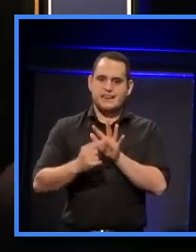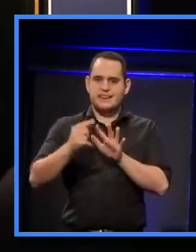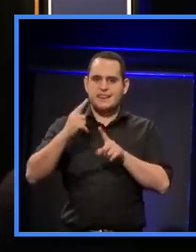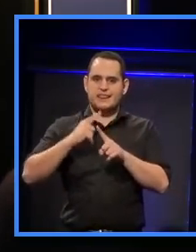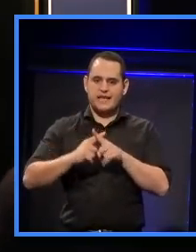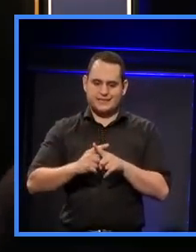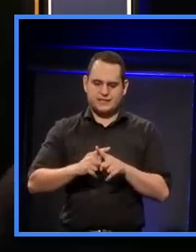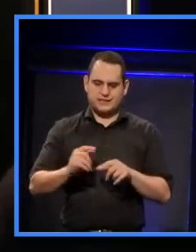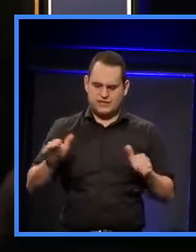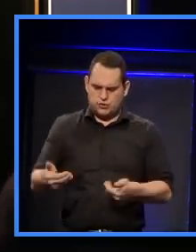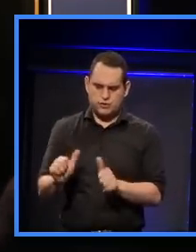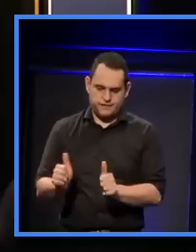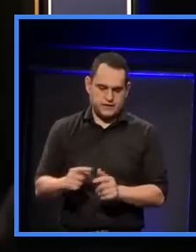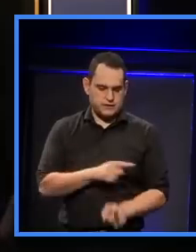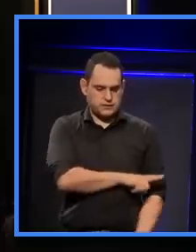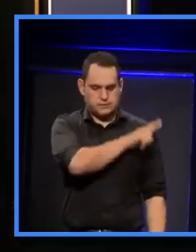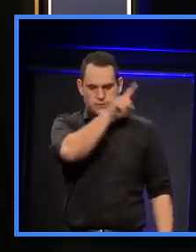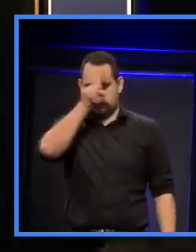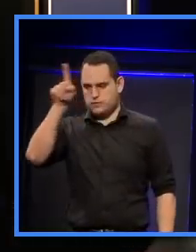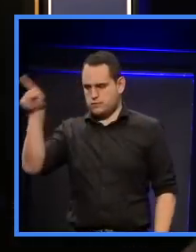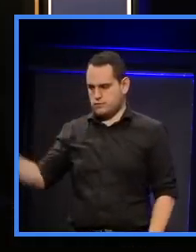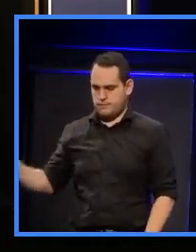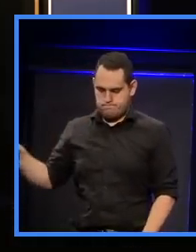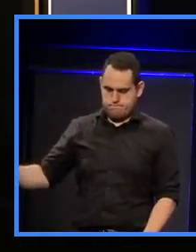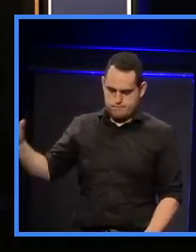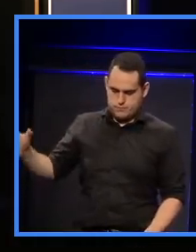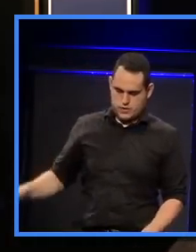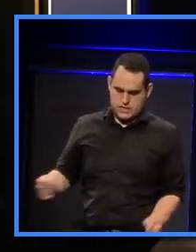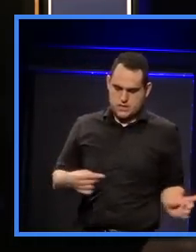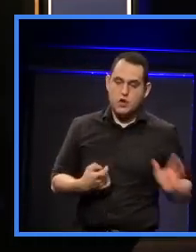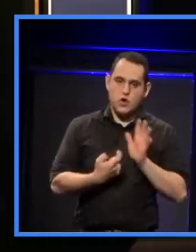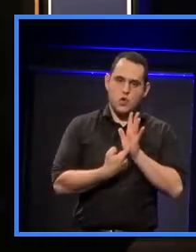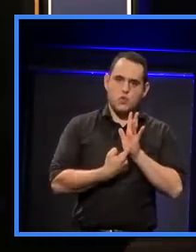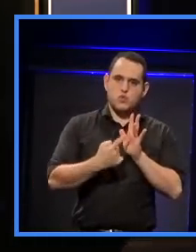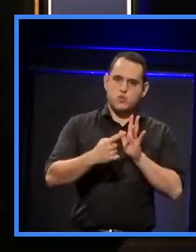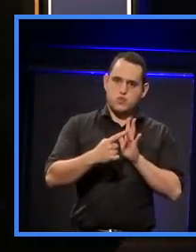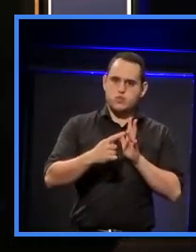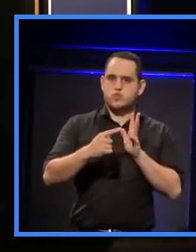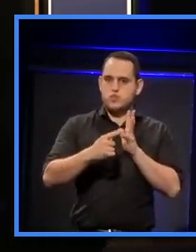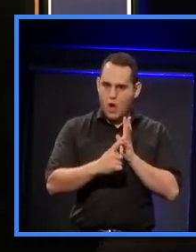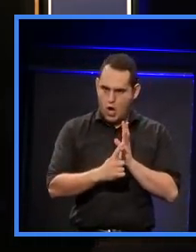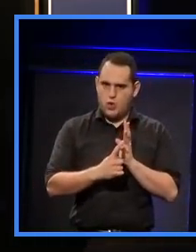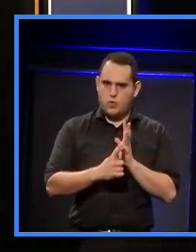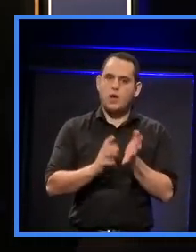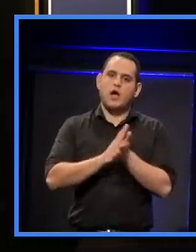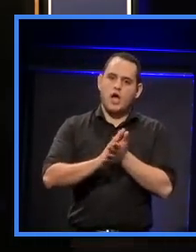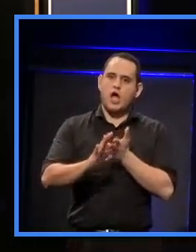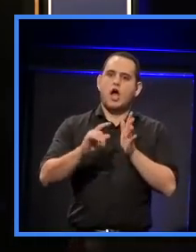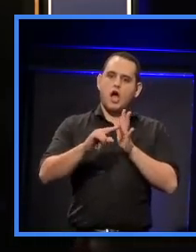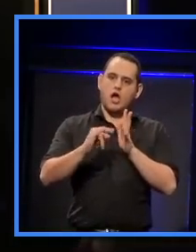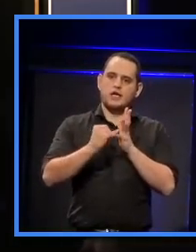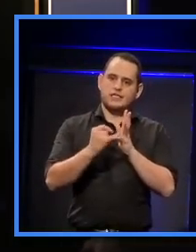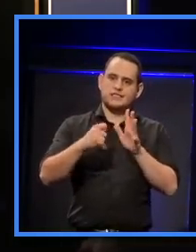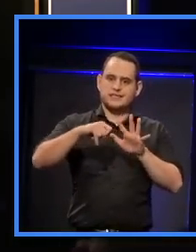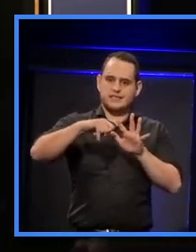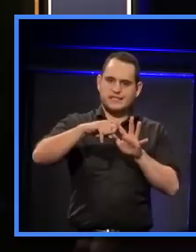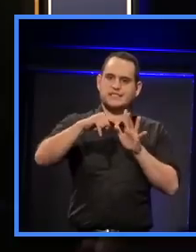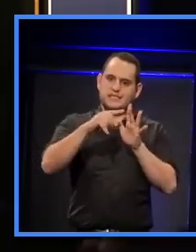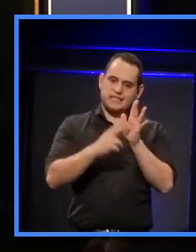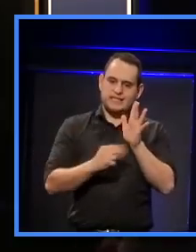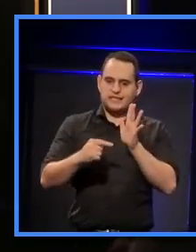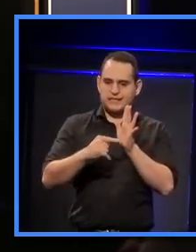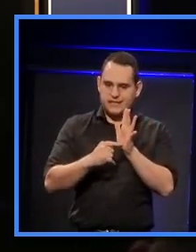On the far right, so your left, is Ro Hoskins. Ro is the director of Design Tribe